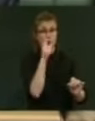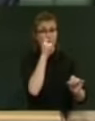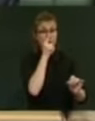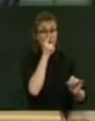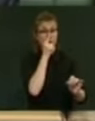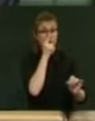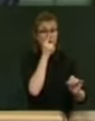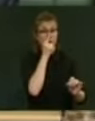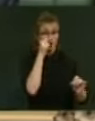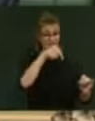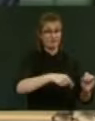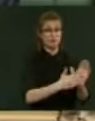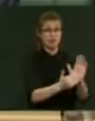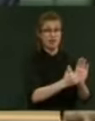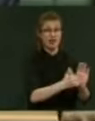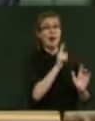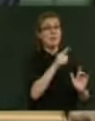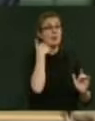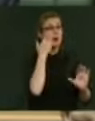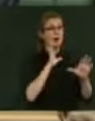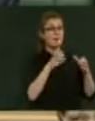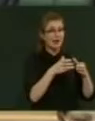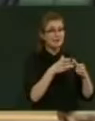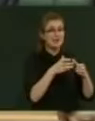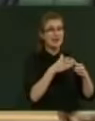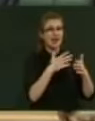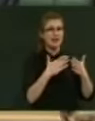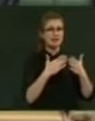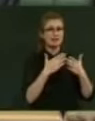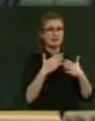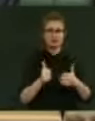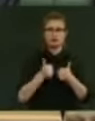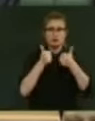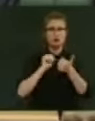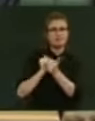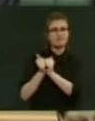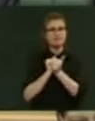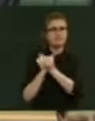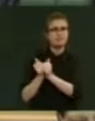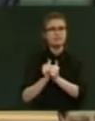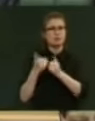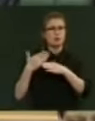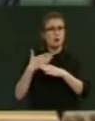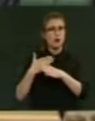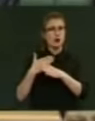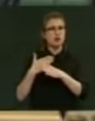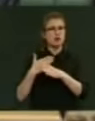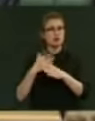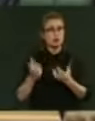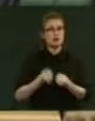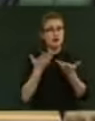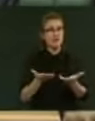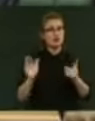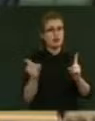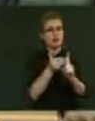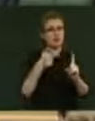to work constructively with the National Party throughout this last year. Mr Speaker, I'm usually a humble man as most